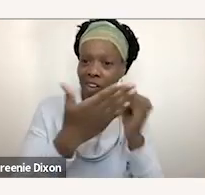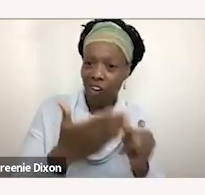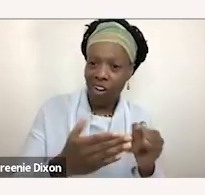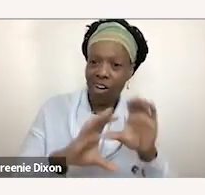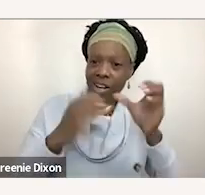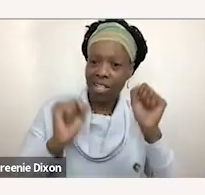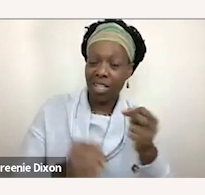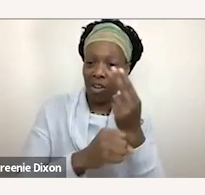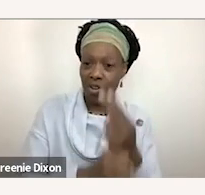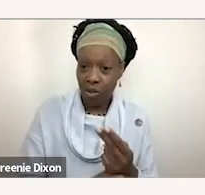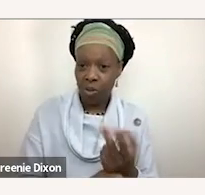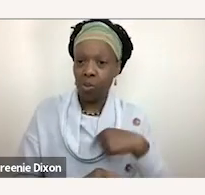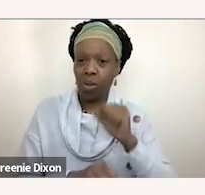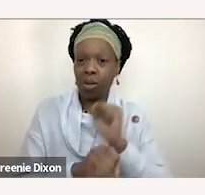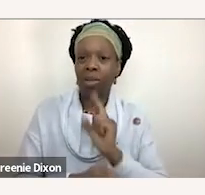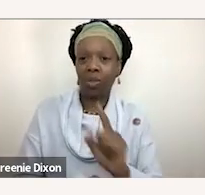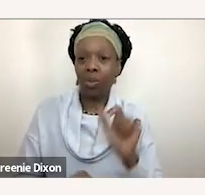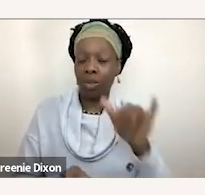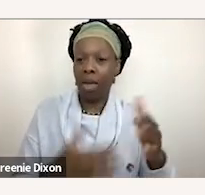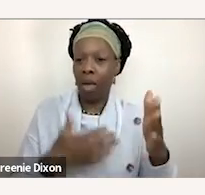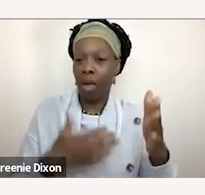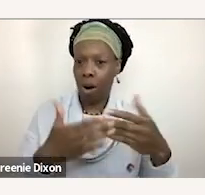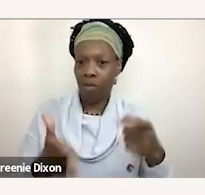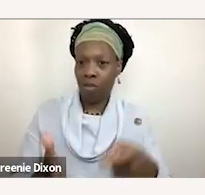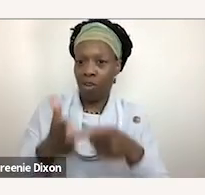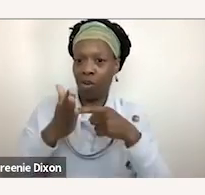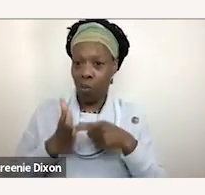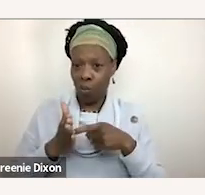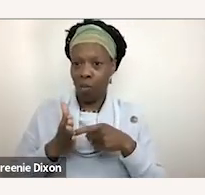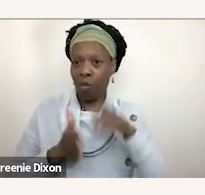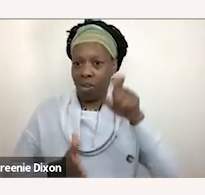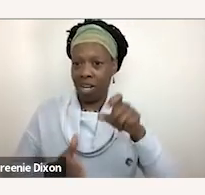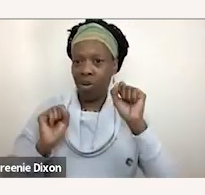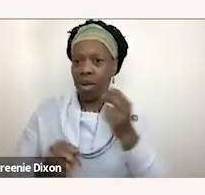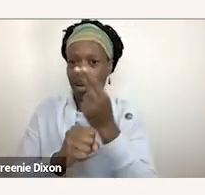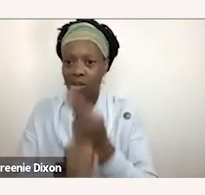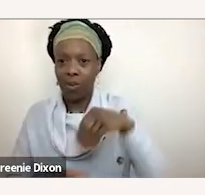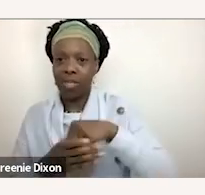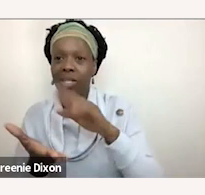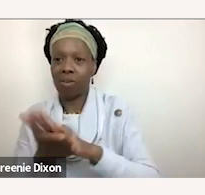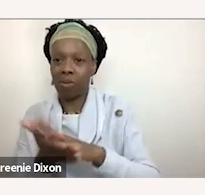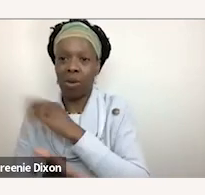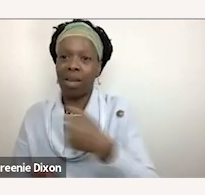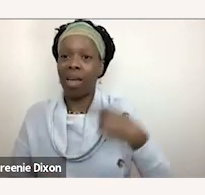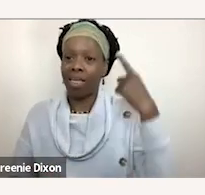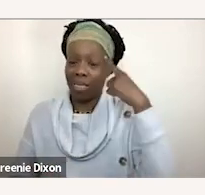made sure that wherever it's needed in school it can be utilized and i think you know the the other wonderful